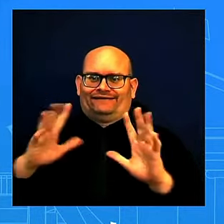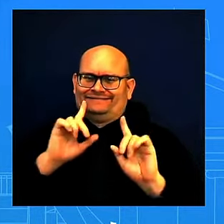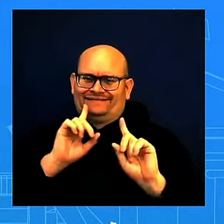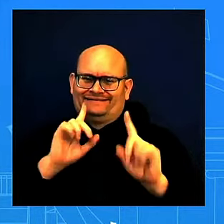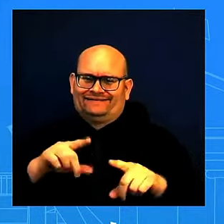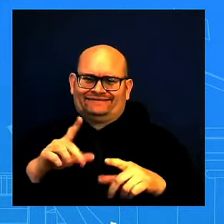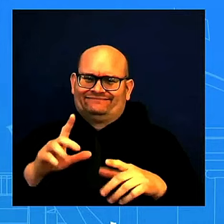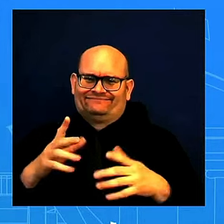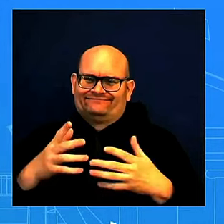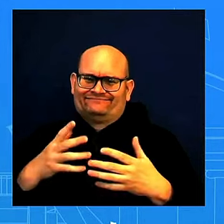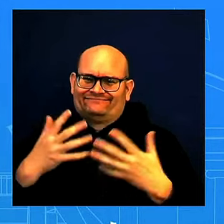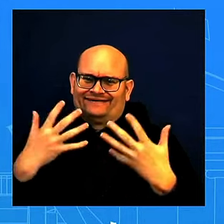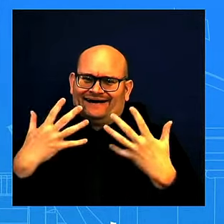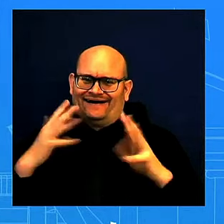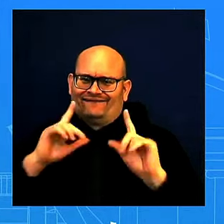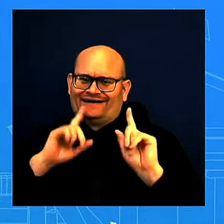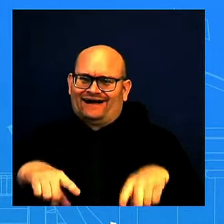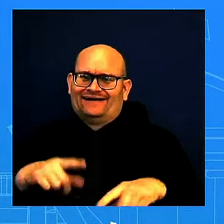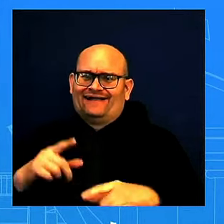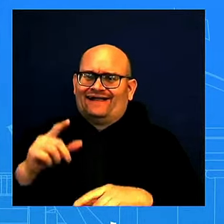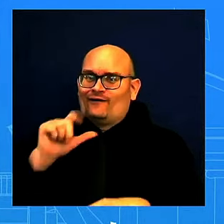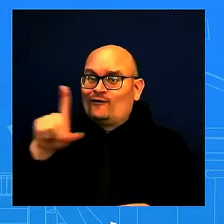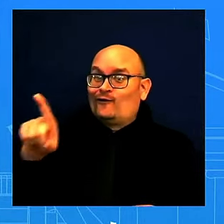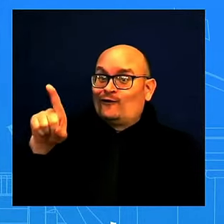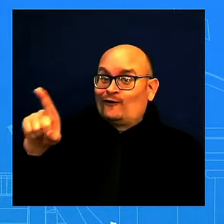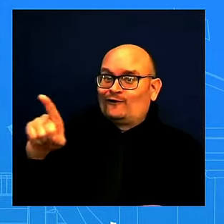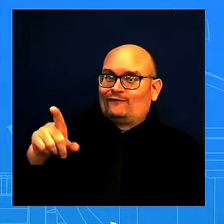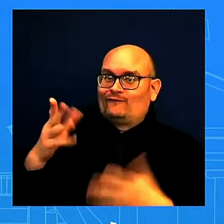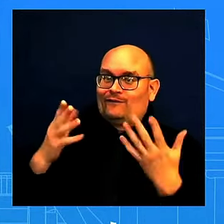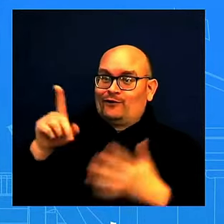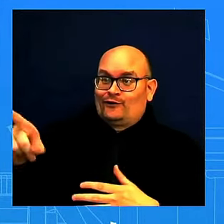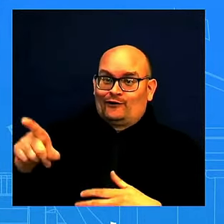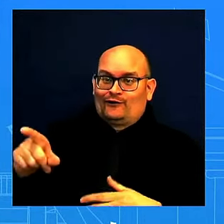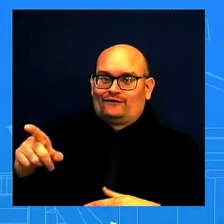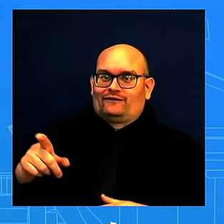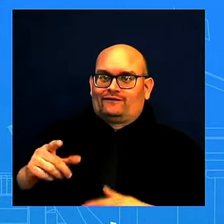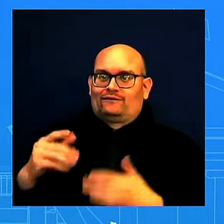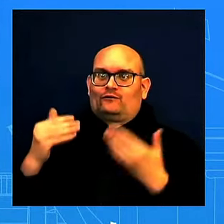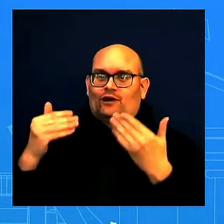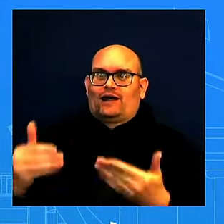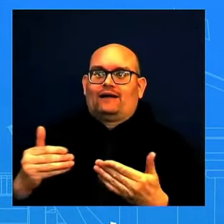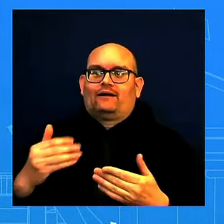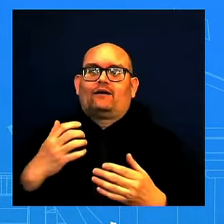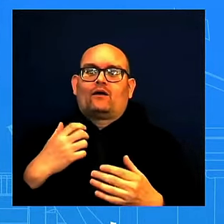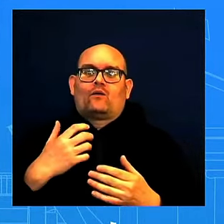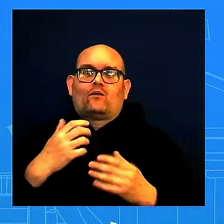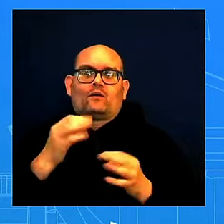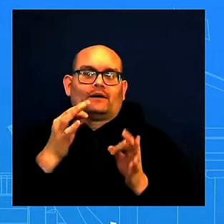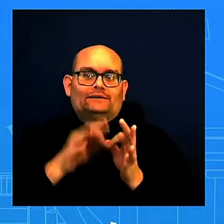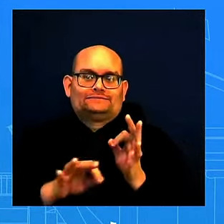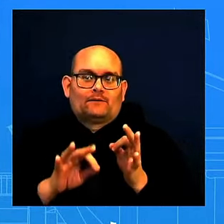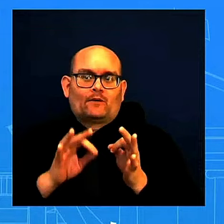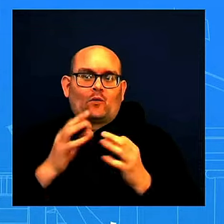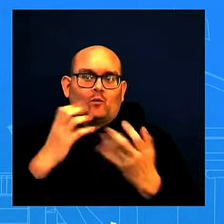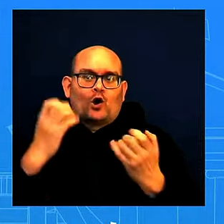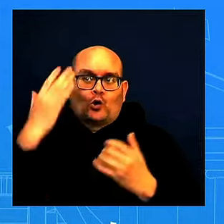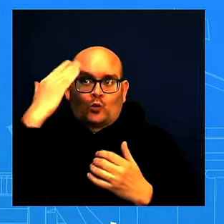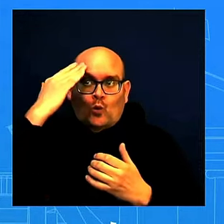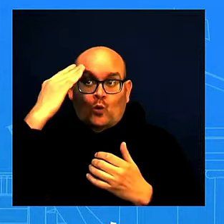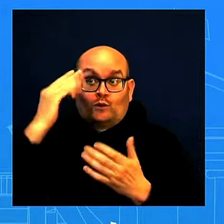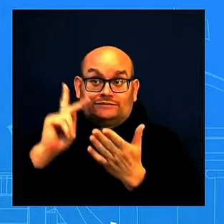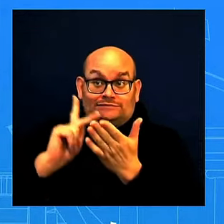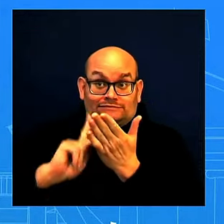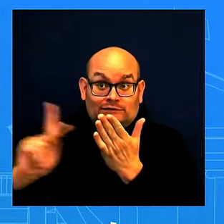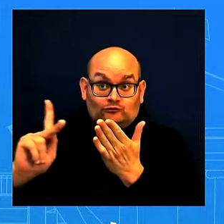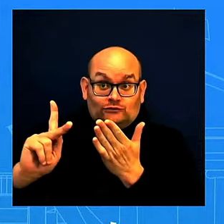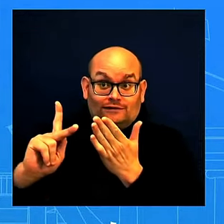want to know if... For you, maybe. But go ahead. Okay. I just simply wanted to know whether the Secretary of Defense gave a heads up to the Commander-in-Chief